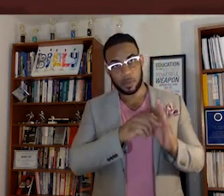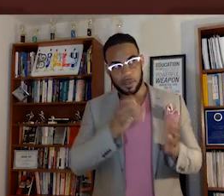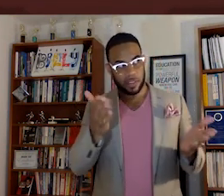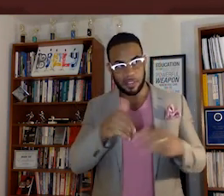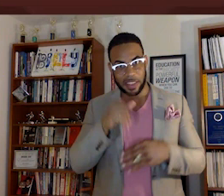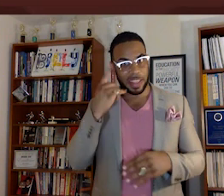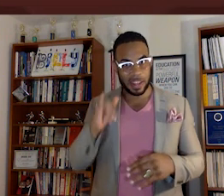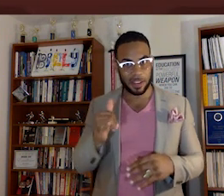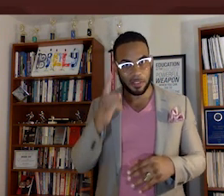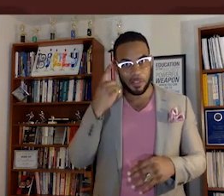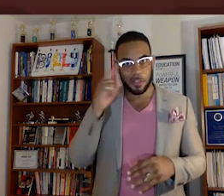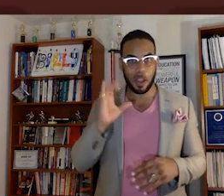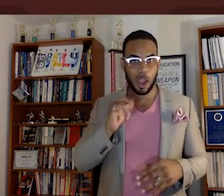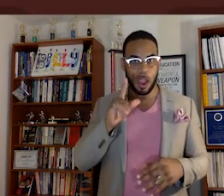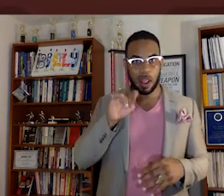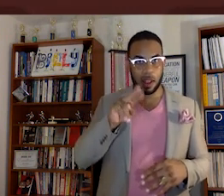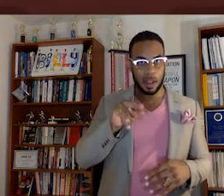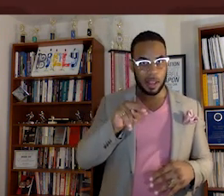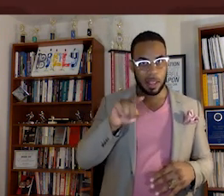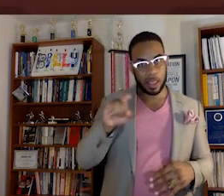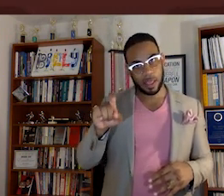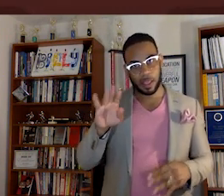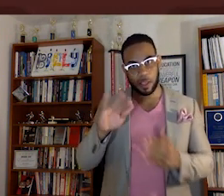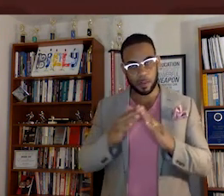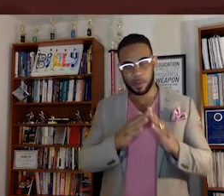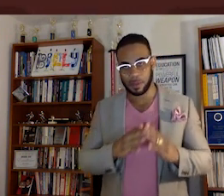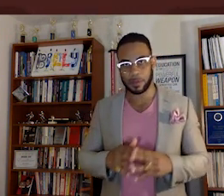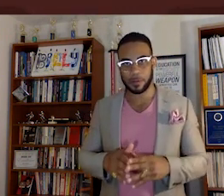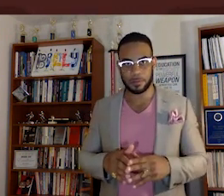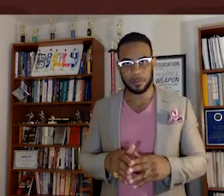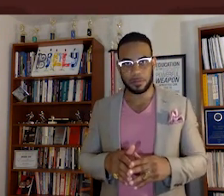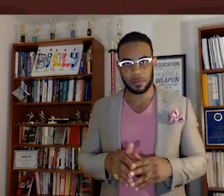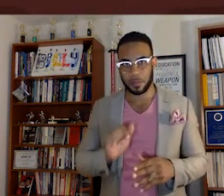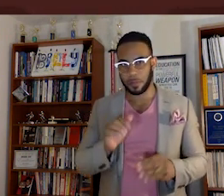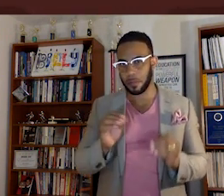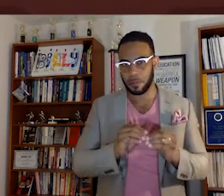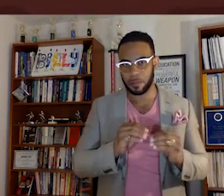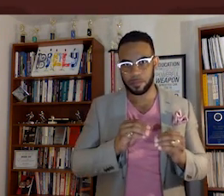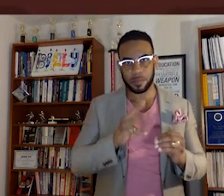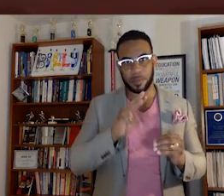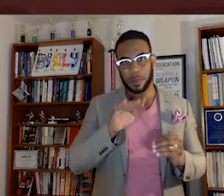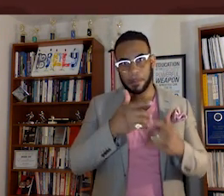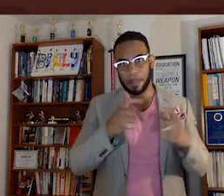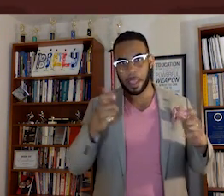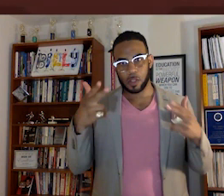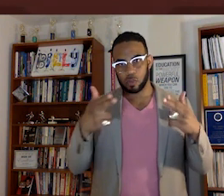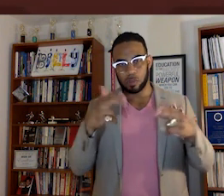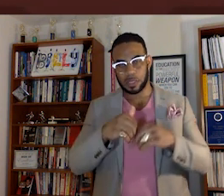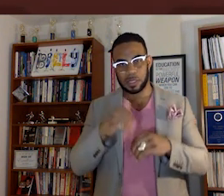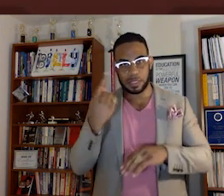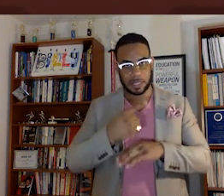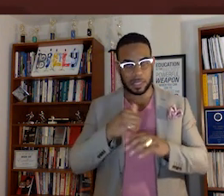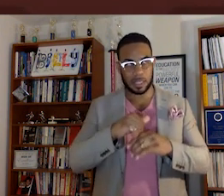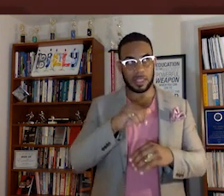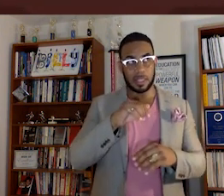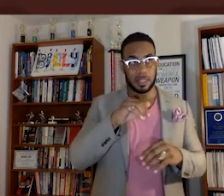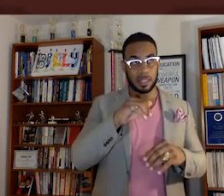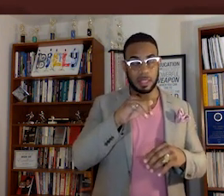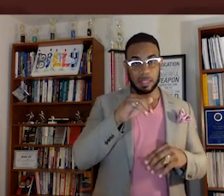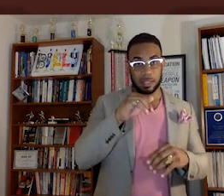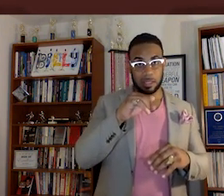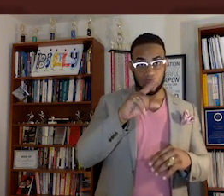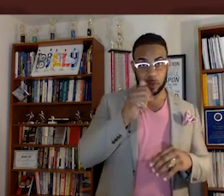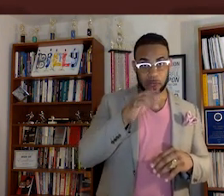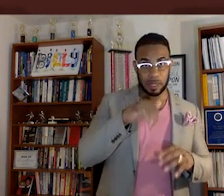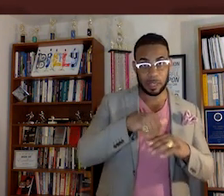here in California for our Latinx community. There were more mass shootings than days in 2019 here in the U